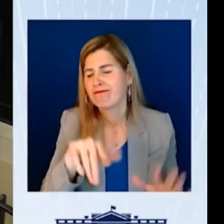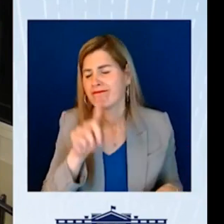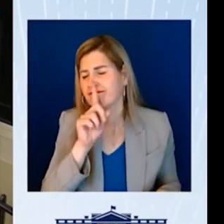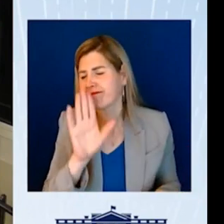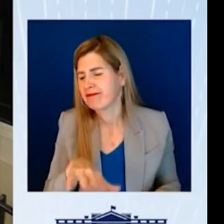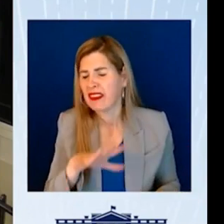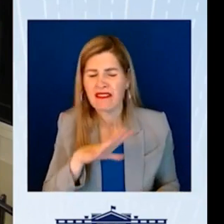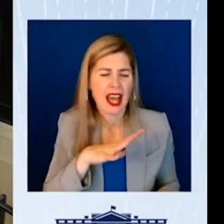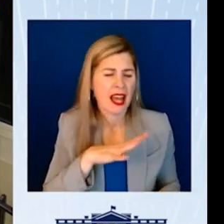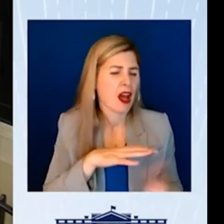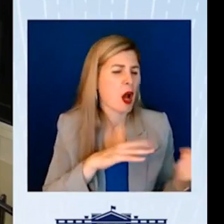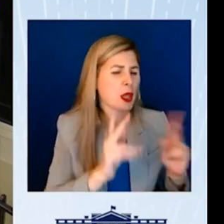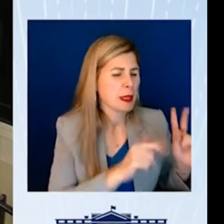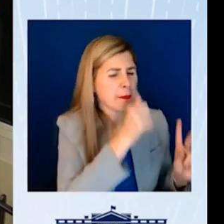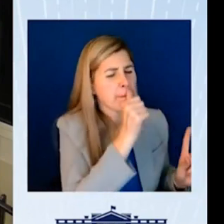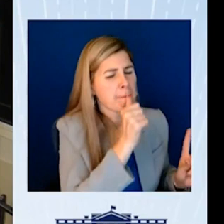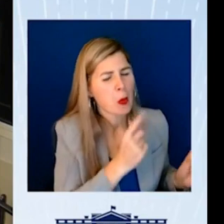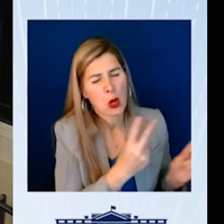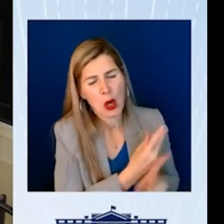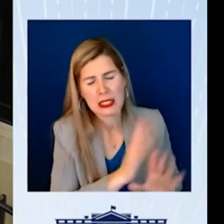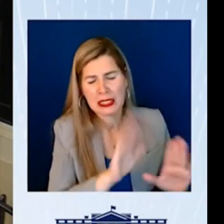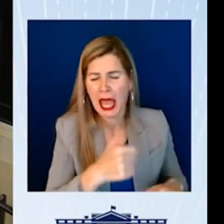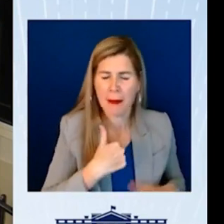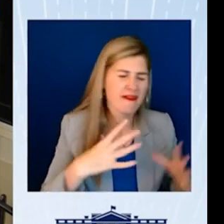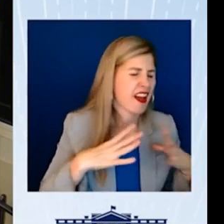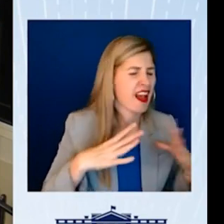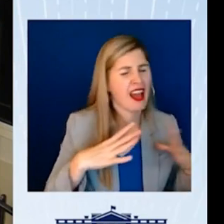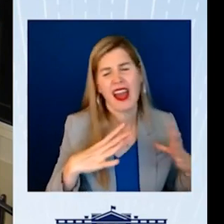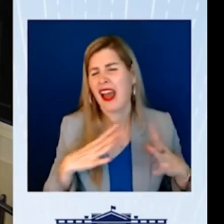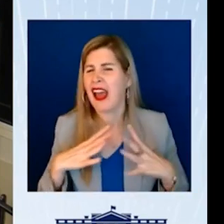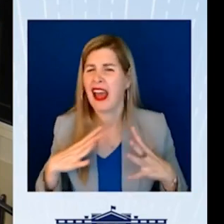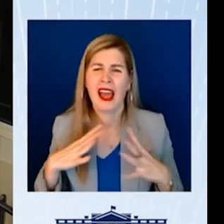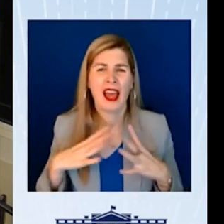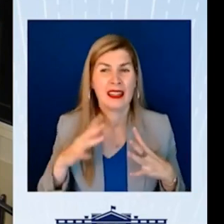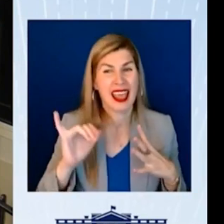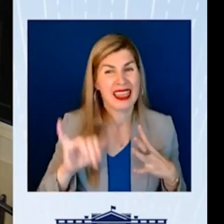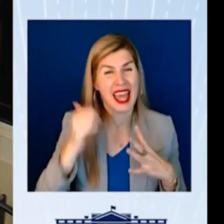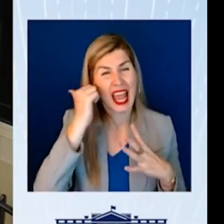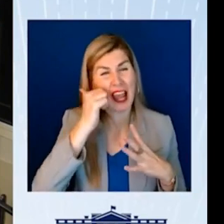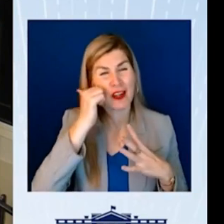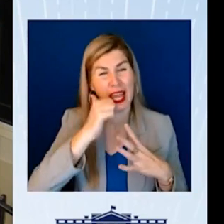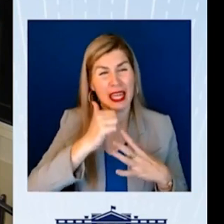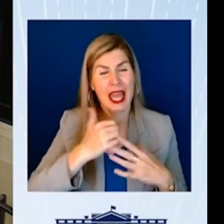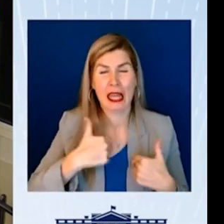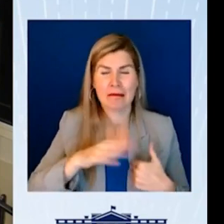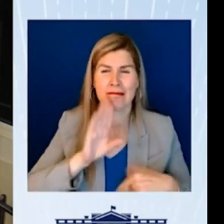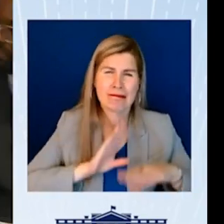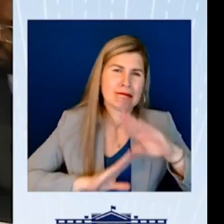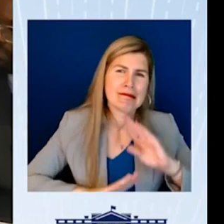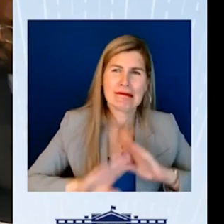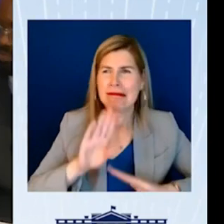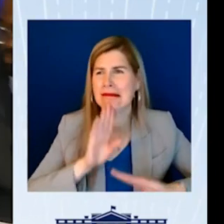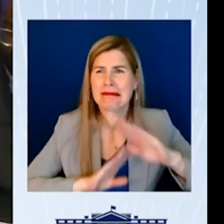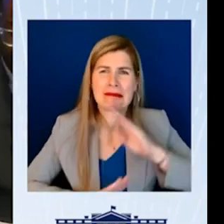in the world. It's just menus. And the barrier followed me day after day. One day,